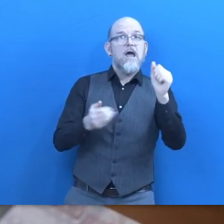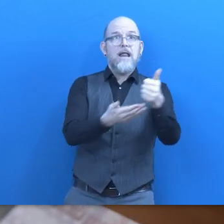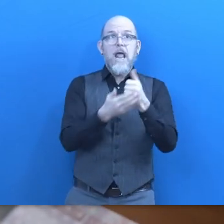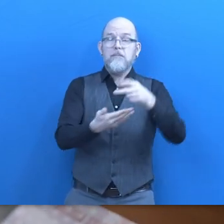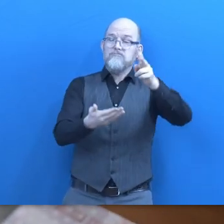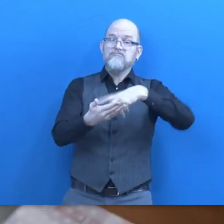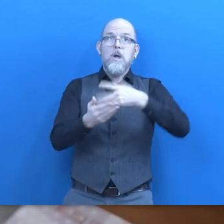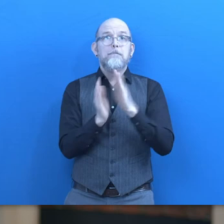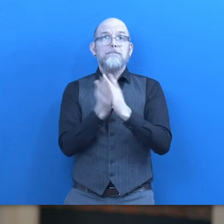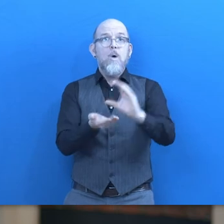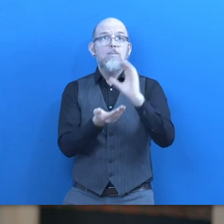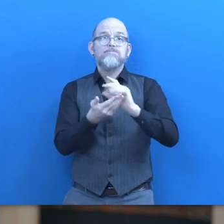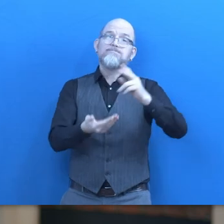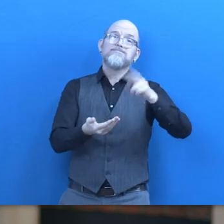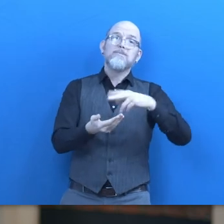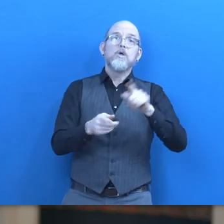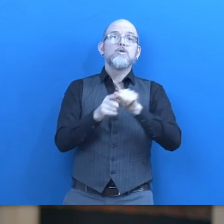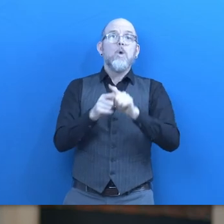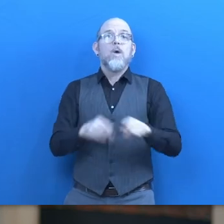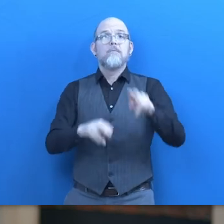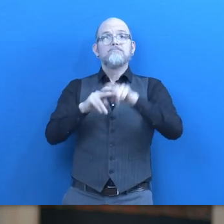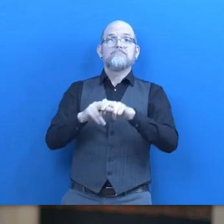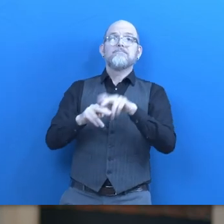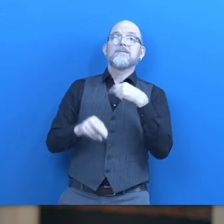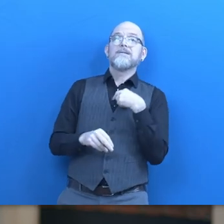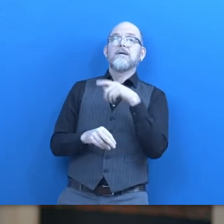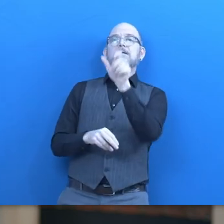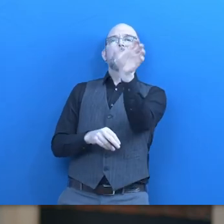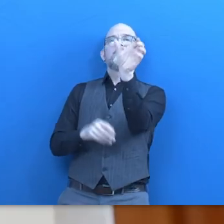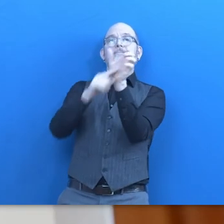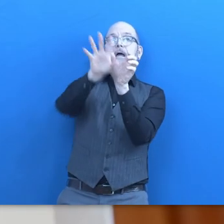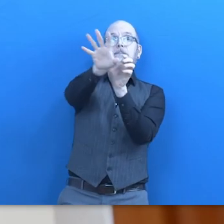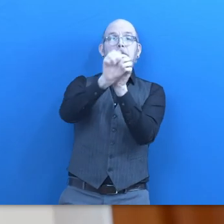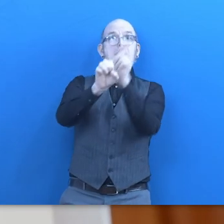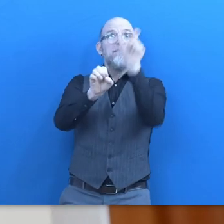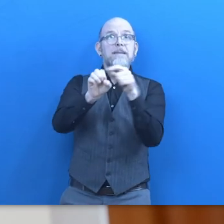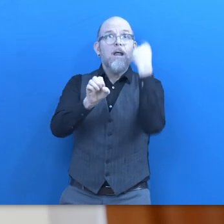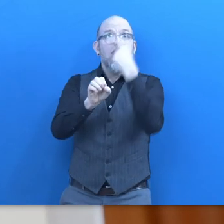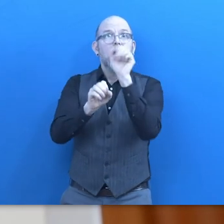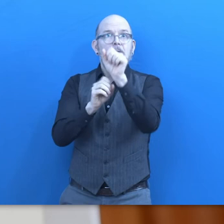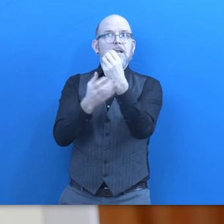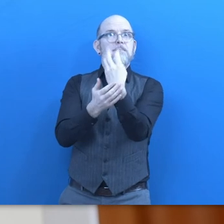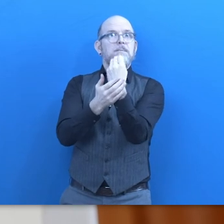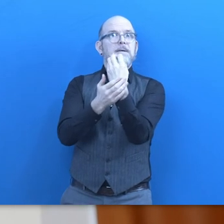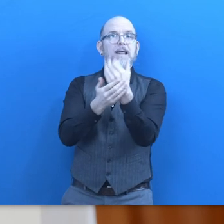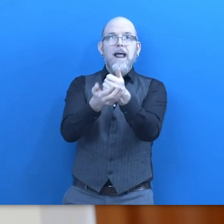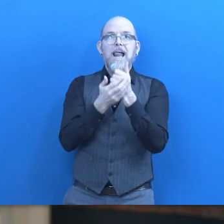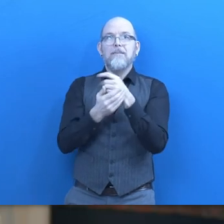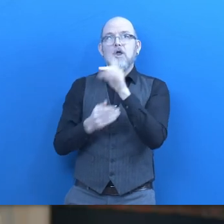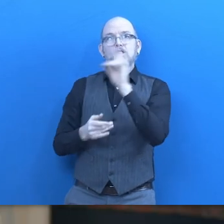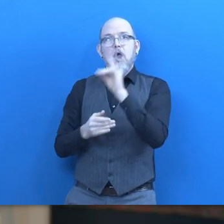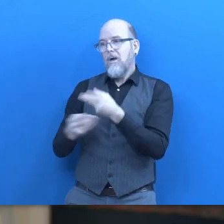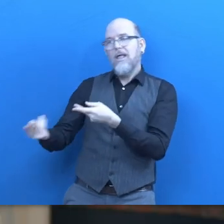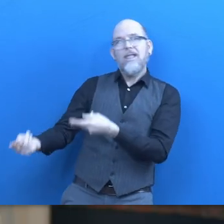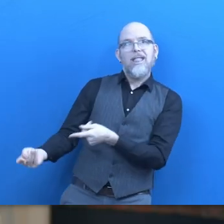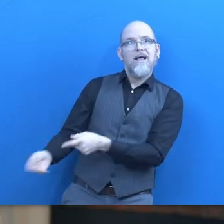recognize faces all the things that are extremely difficult for me to do on a daily basis I am grateful is